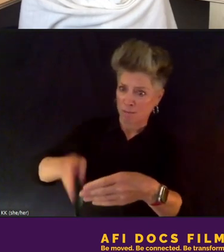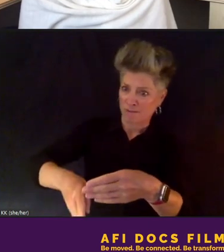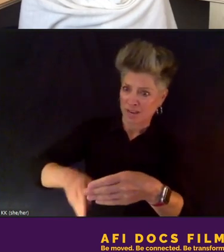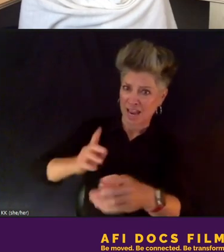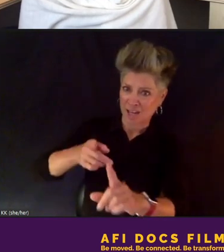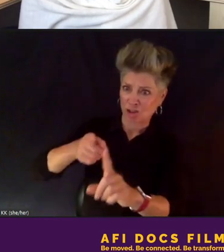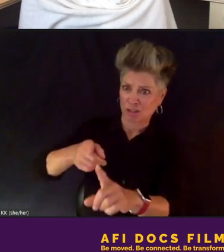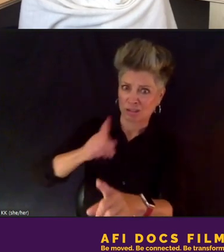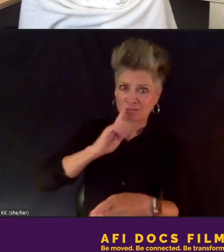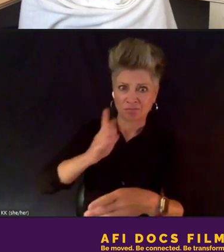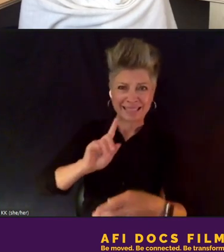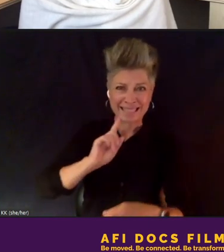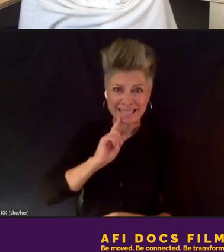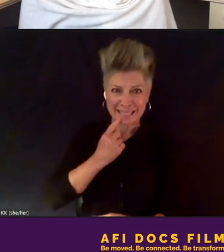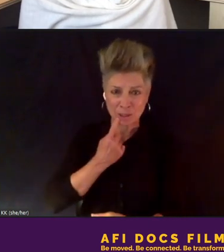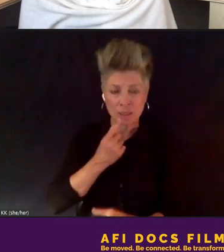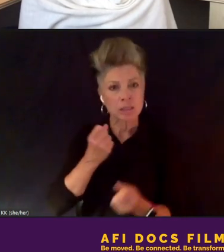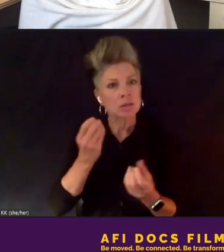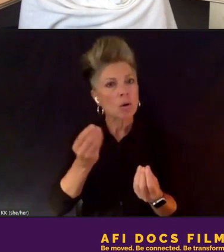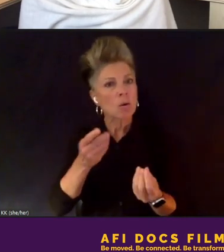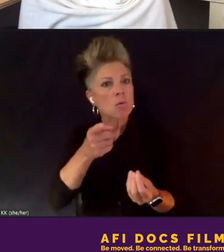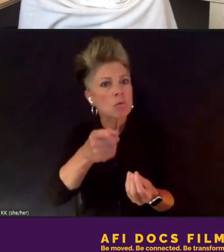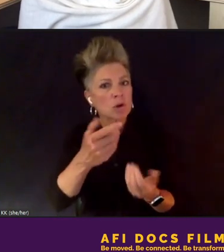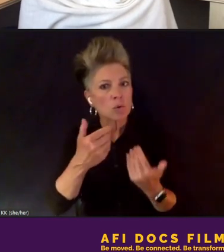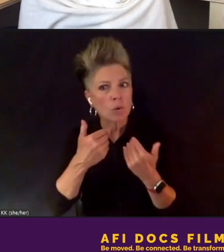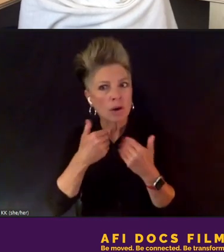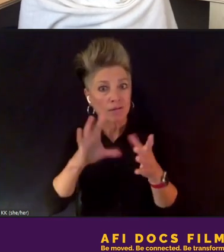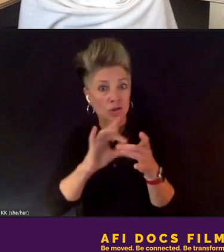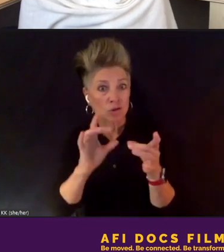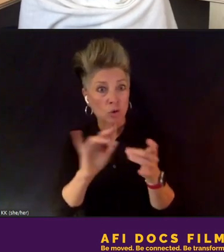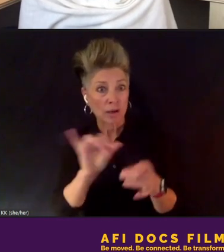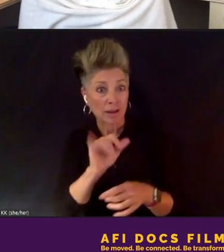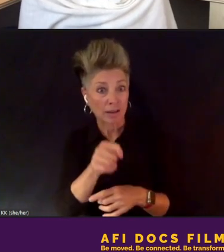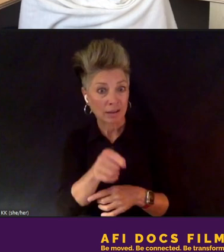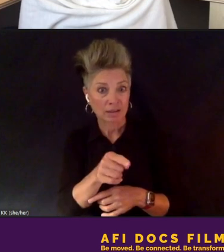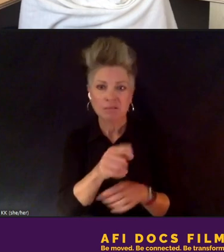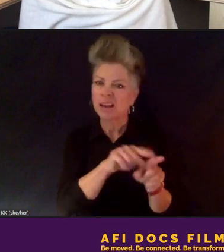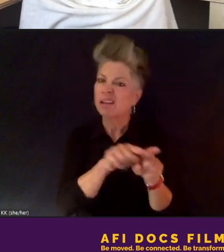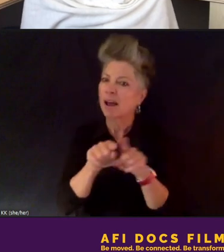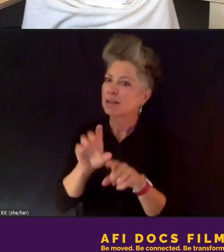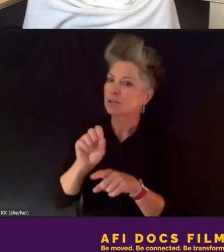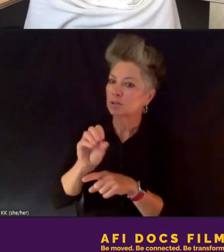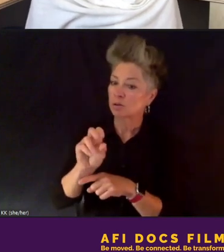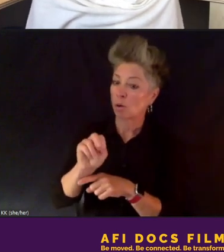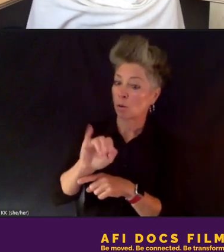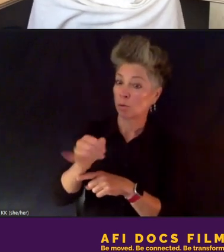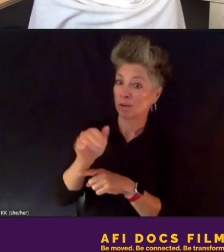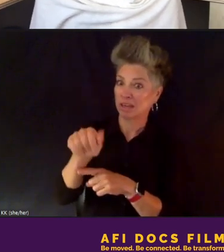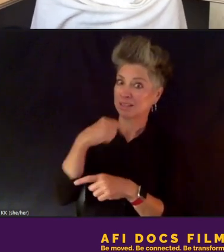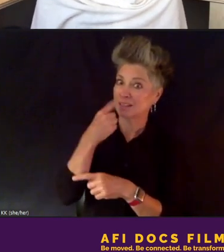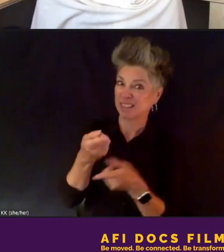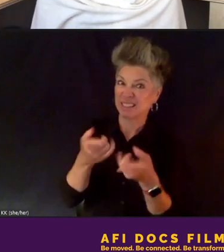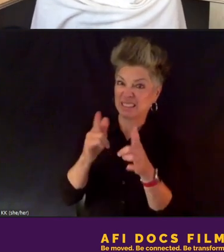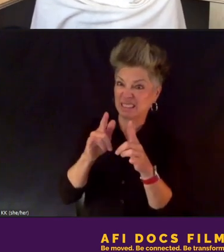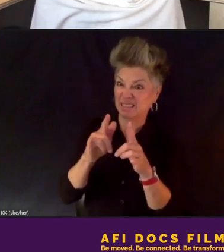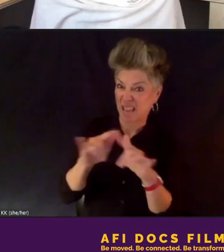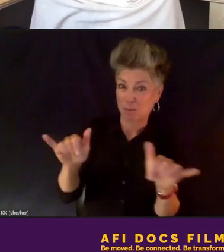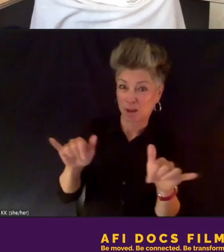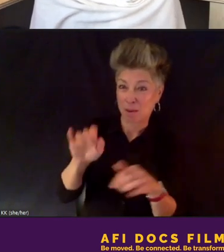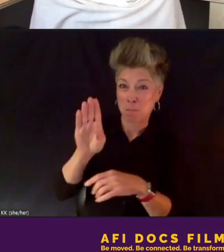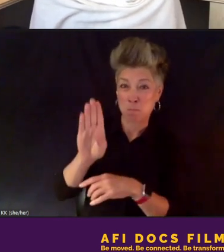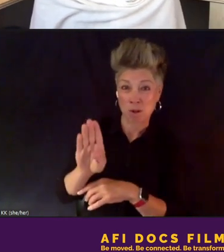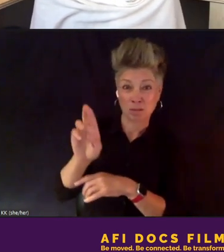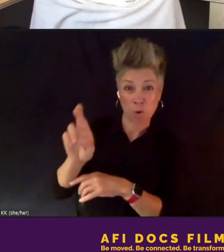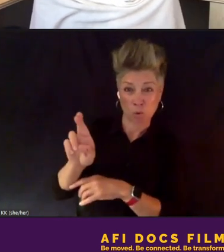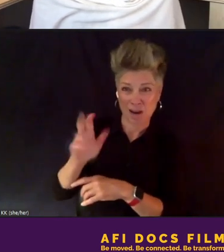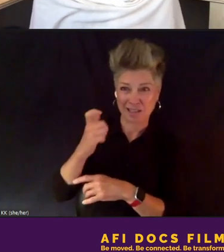launching into a story like this and as Sonia just said, as Baltimore Rising was just coming out, what are the considerations that are